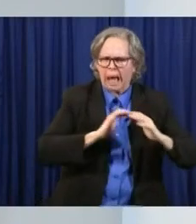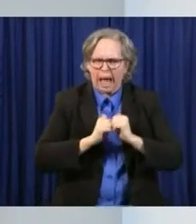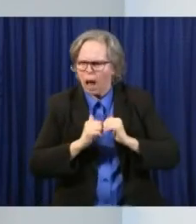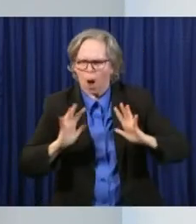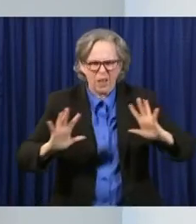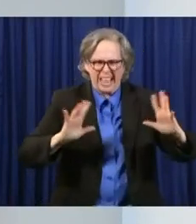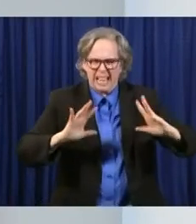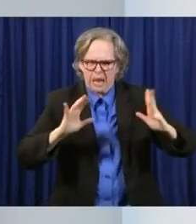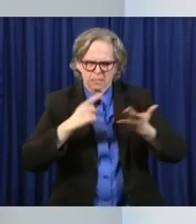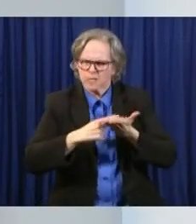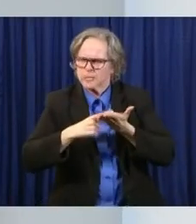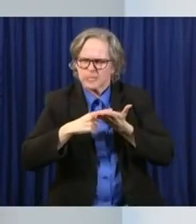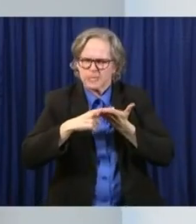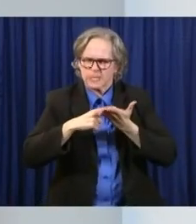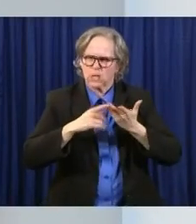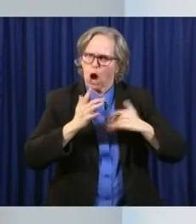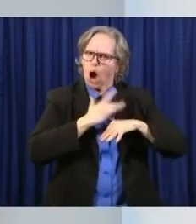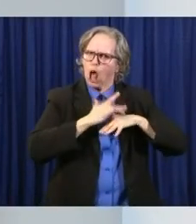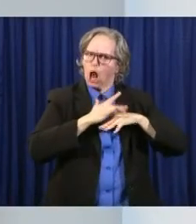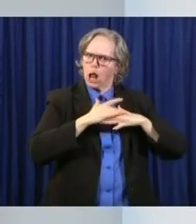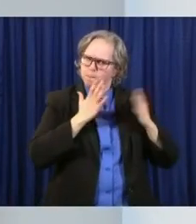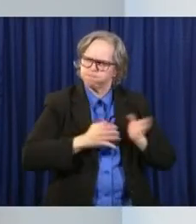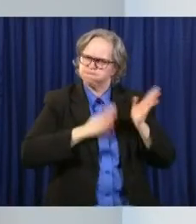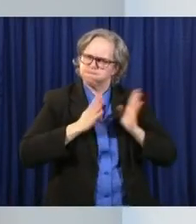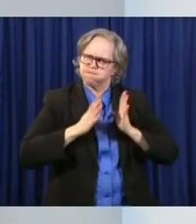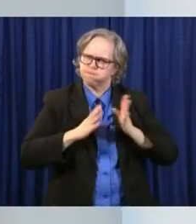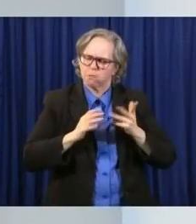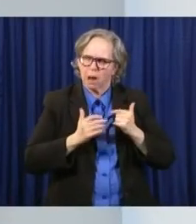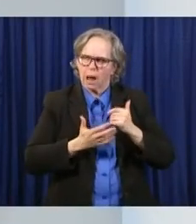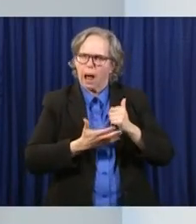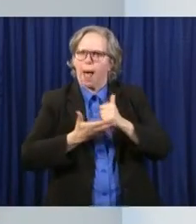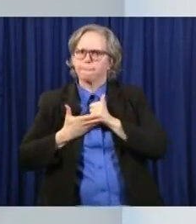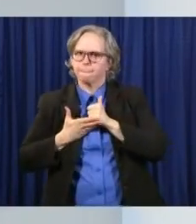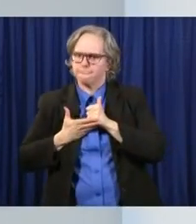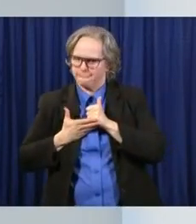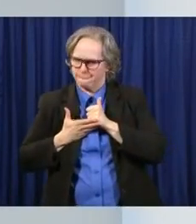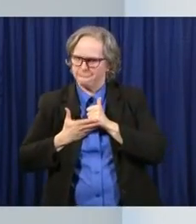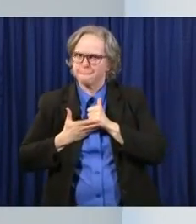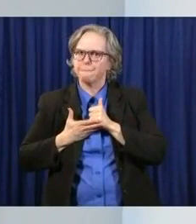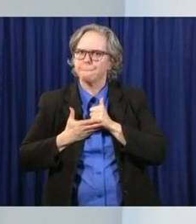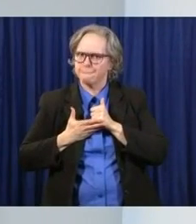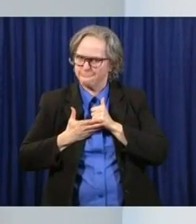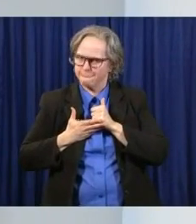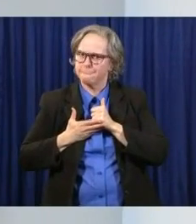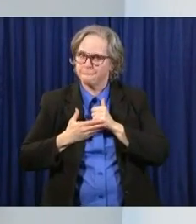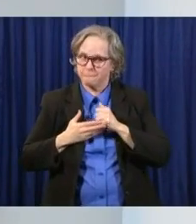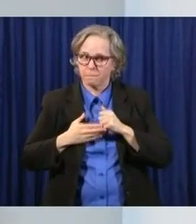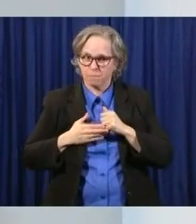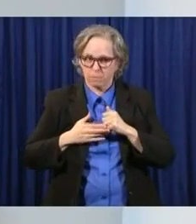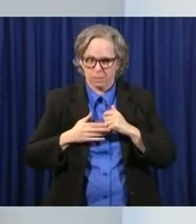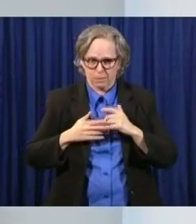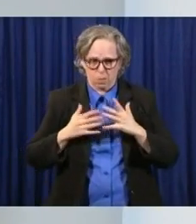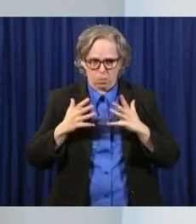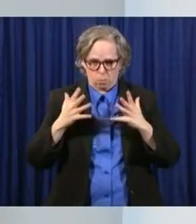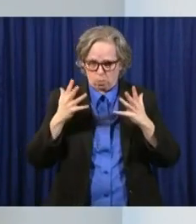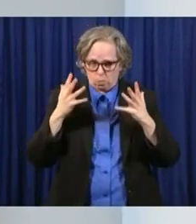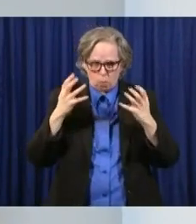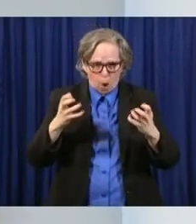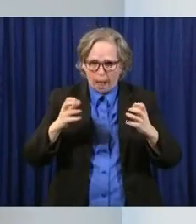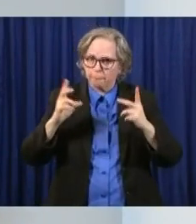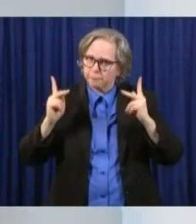serve everybody that depends on both work and public